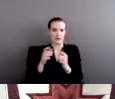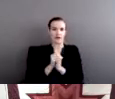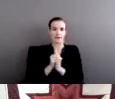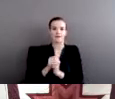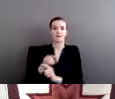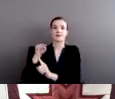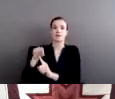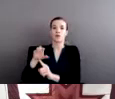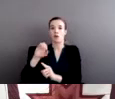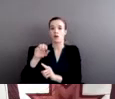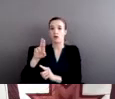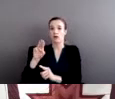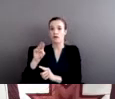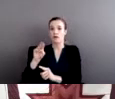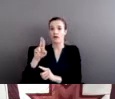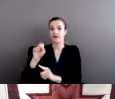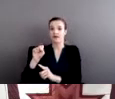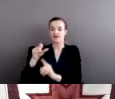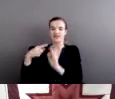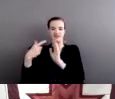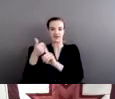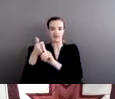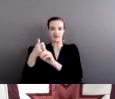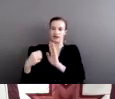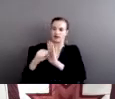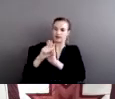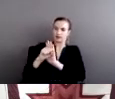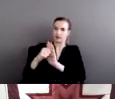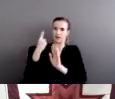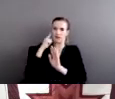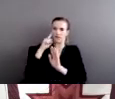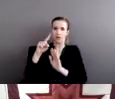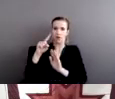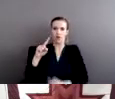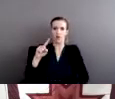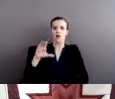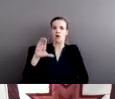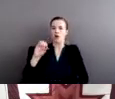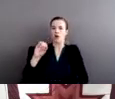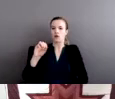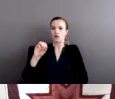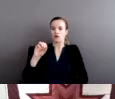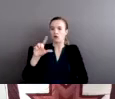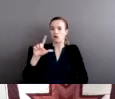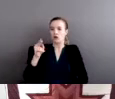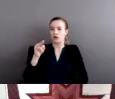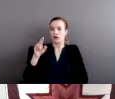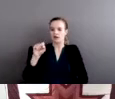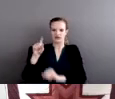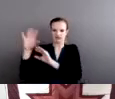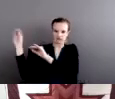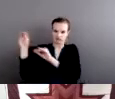a symbol of colonial violence. But more than being a symbol, I think we need to acknowledge